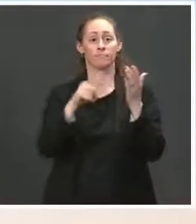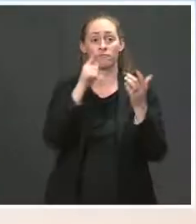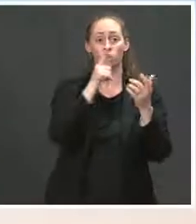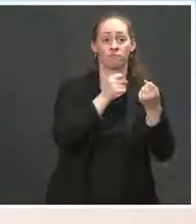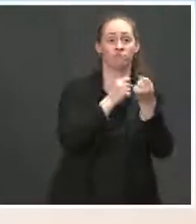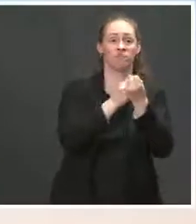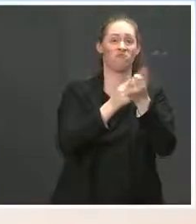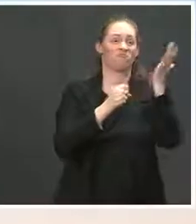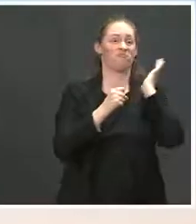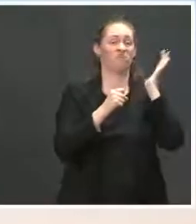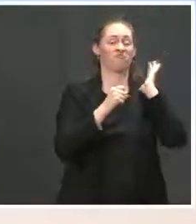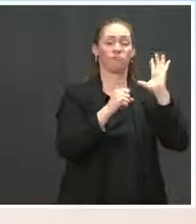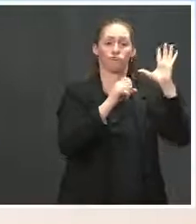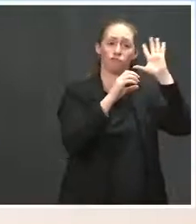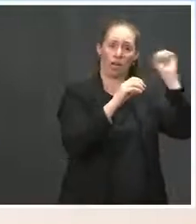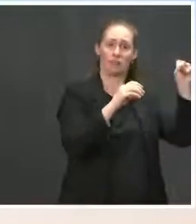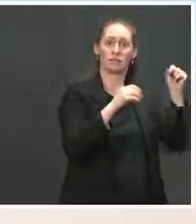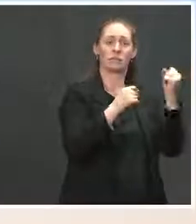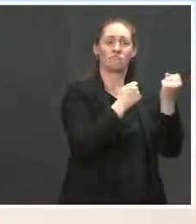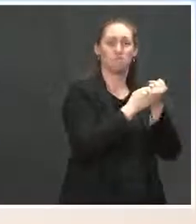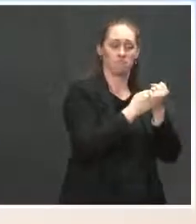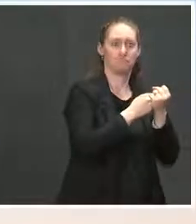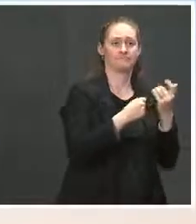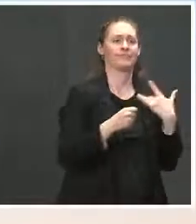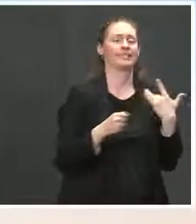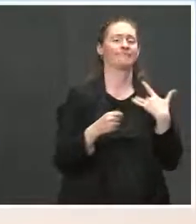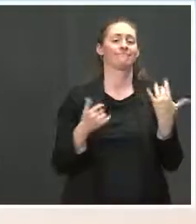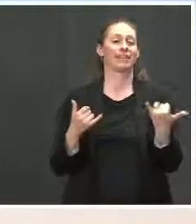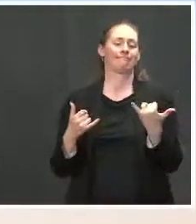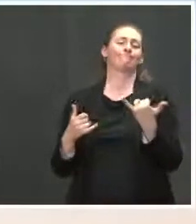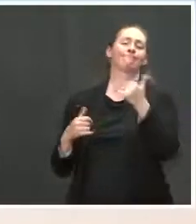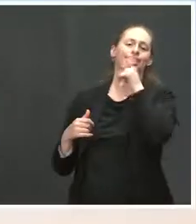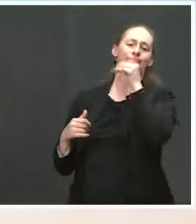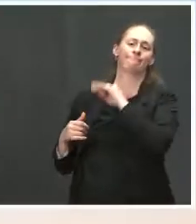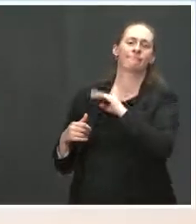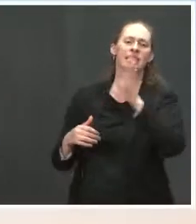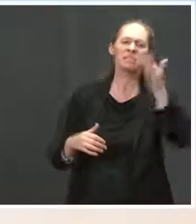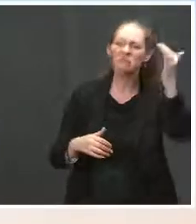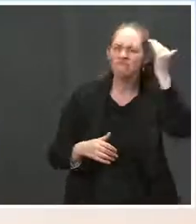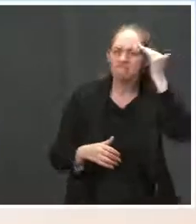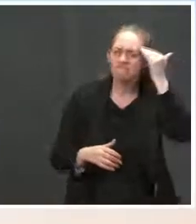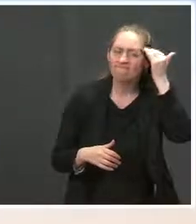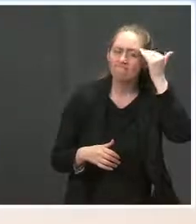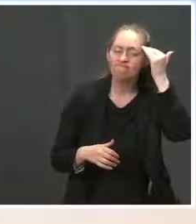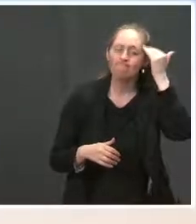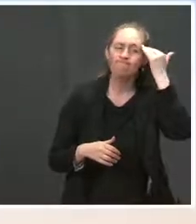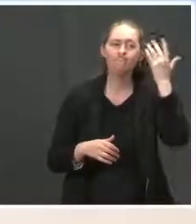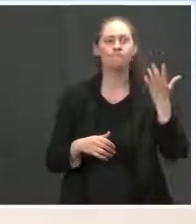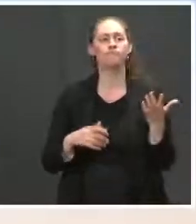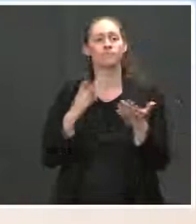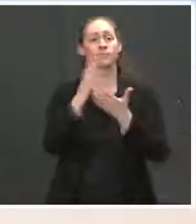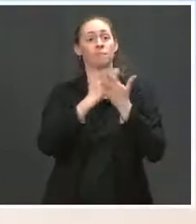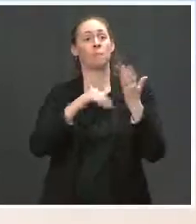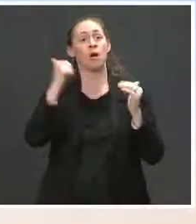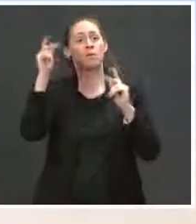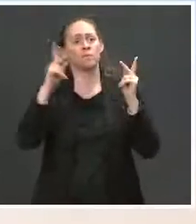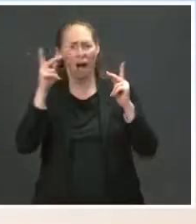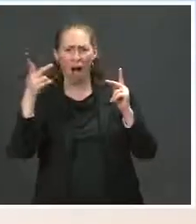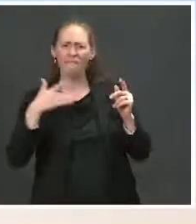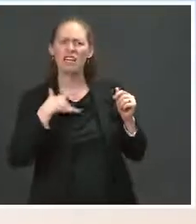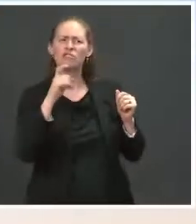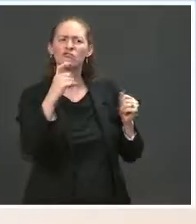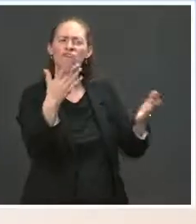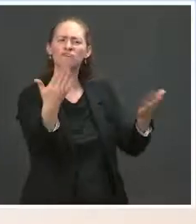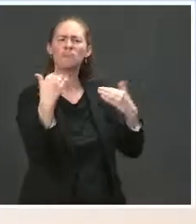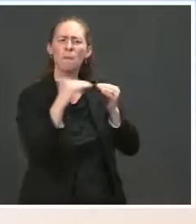but not satisfy enough, as you alluded to in your question, some who think we should be welcoming many more across